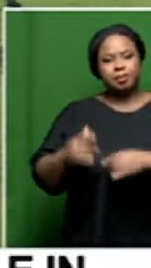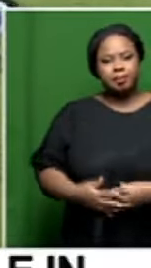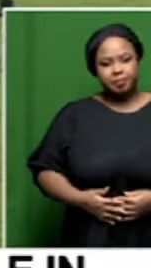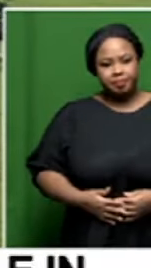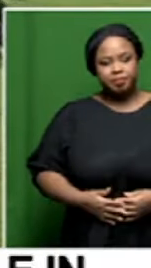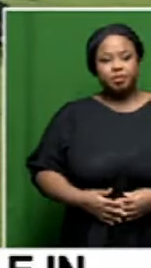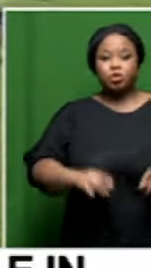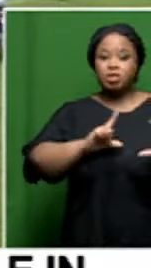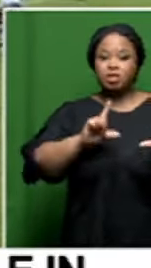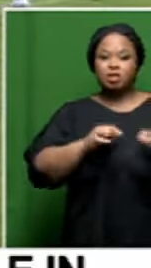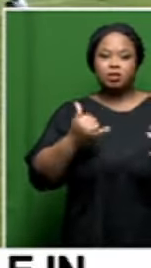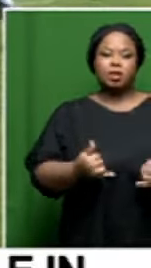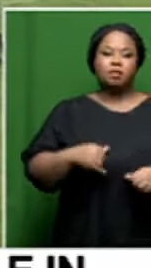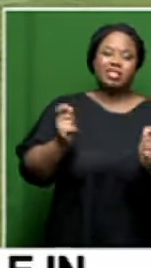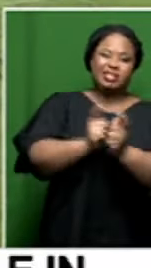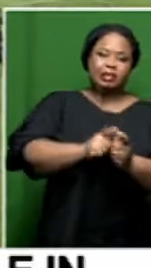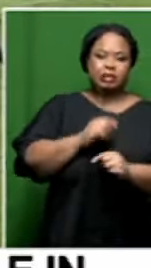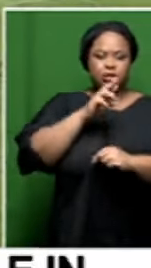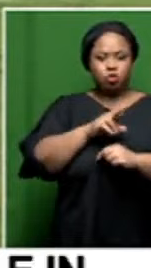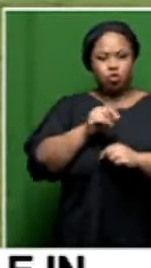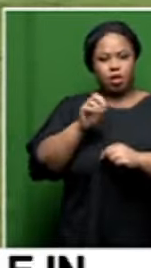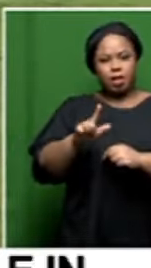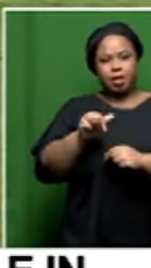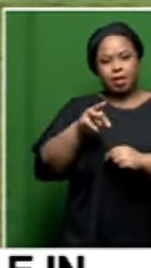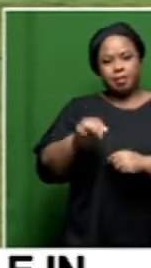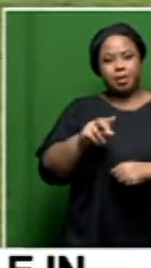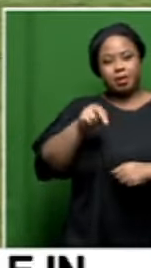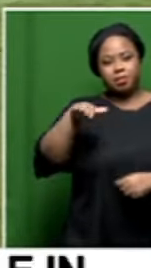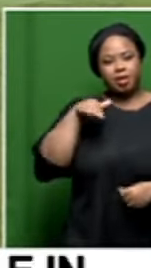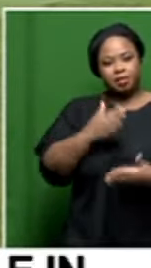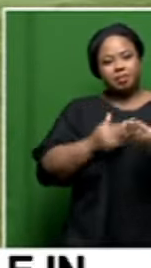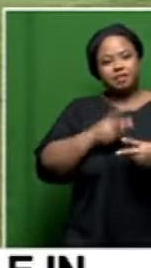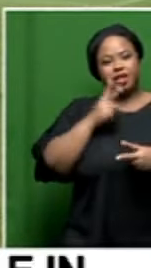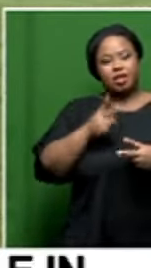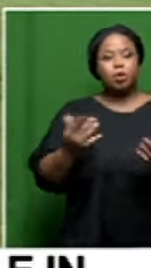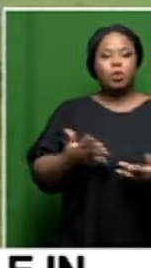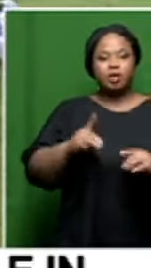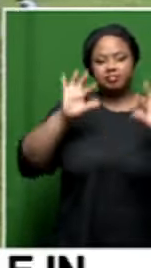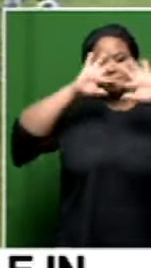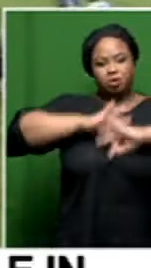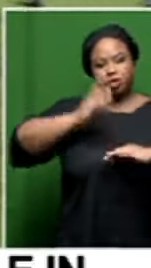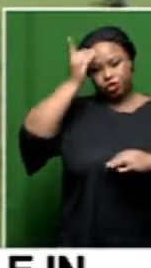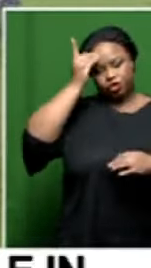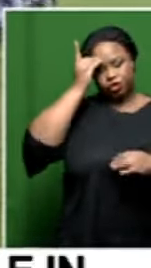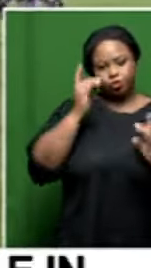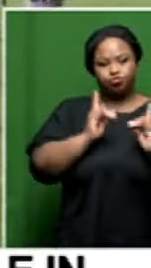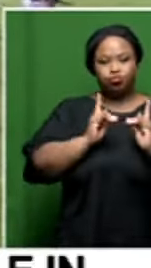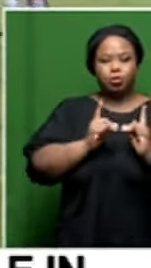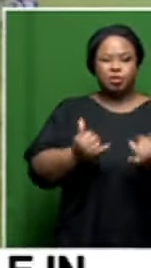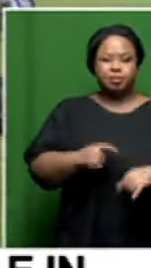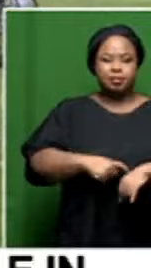de Luanda. Sundowns come up against a tricky Royal AM in the Netbank Cup semi-final in Chatsworth at